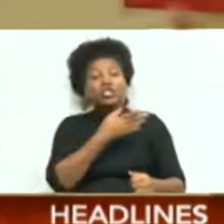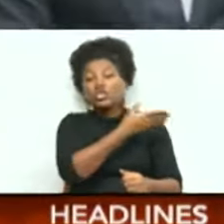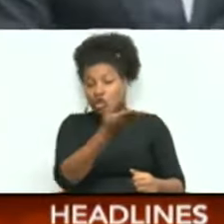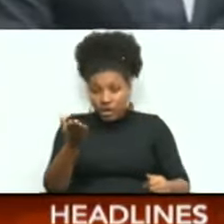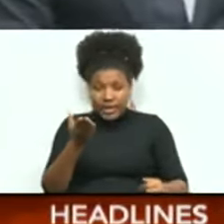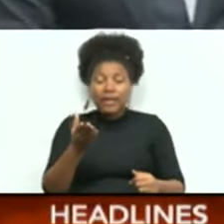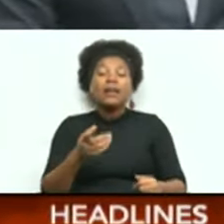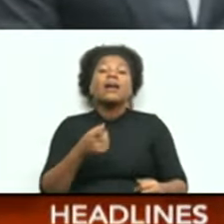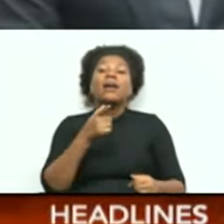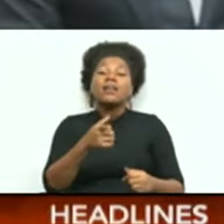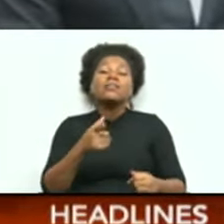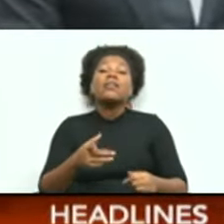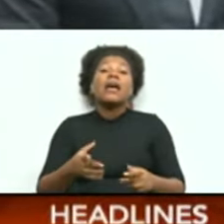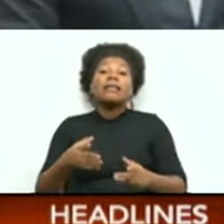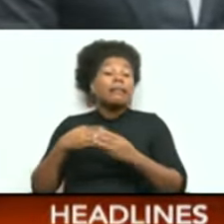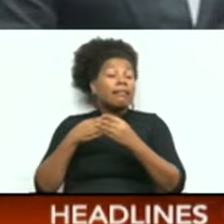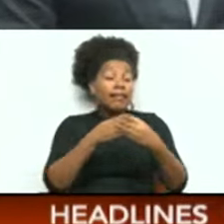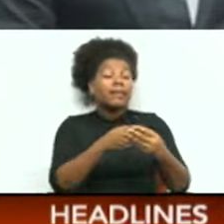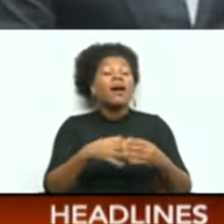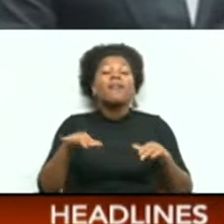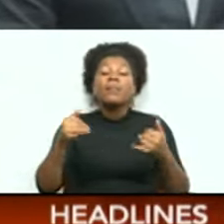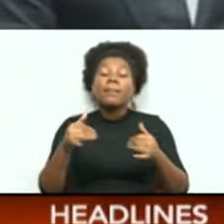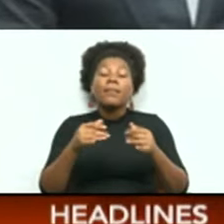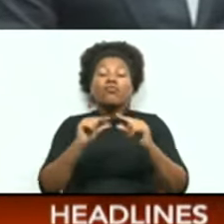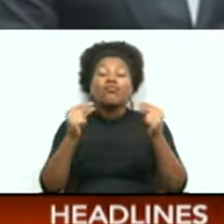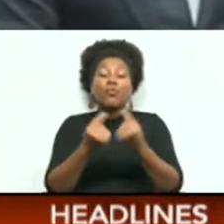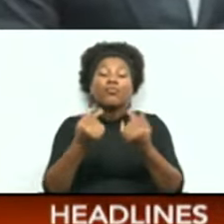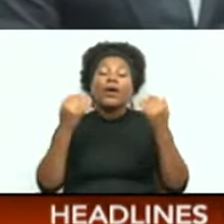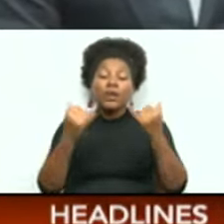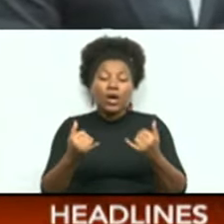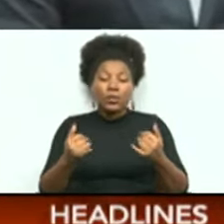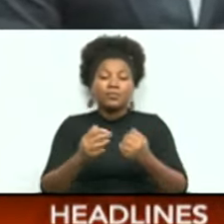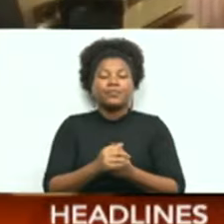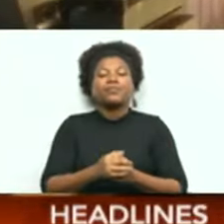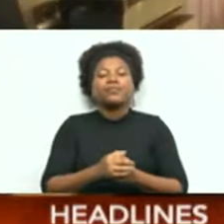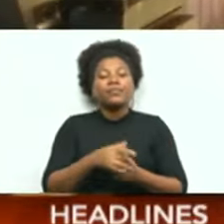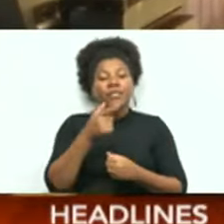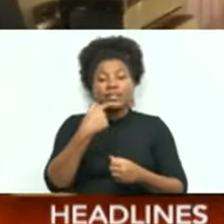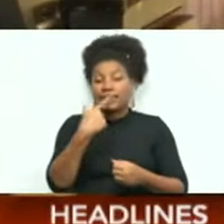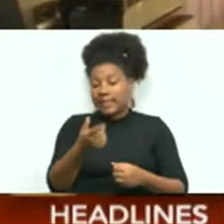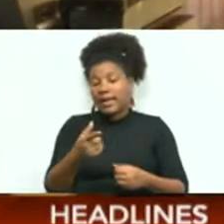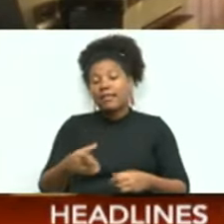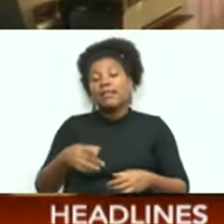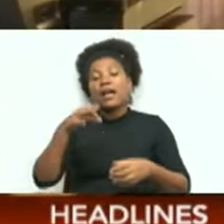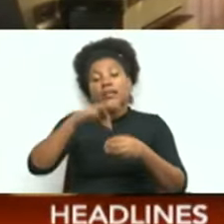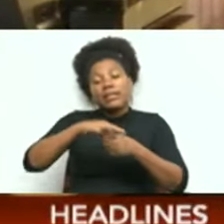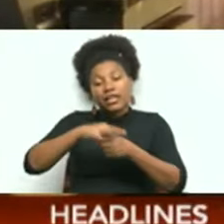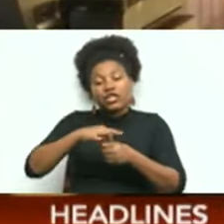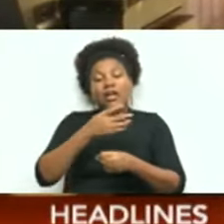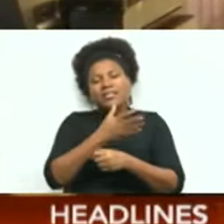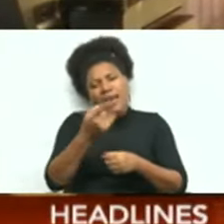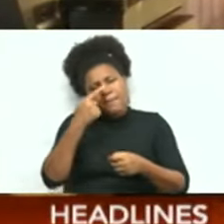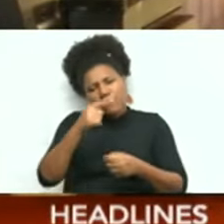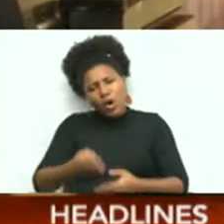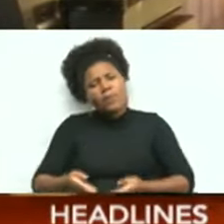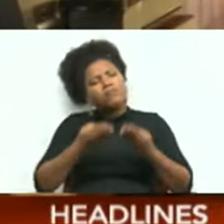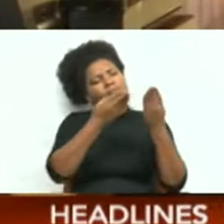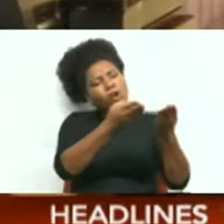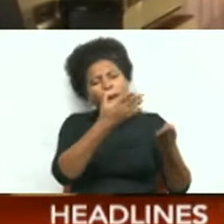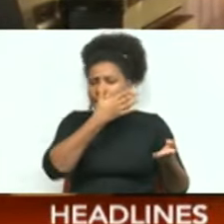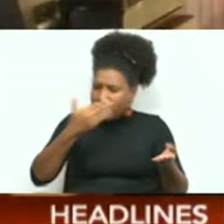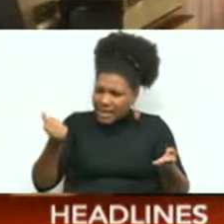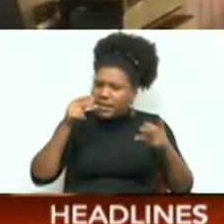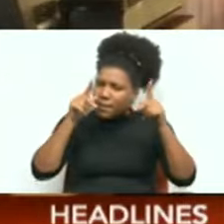duly elected political leader of the party. On the morning, Bruhaines-Allen says internal elections are about putting forward the best candidates